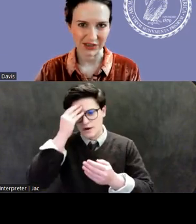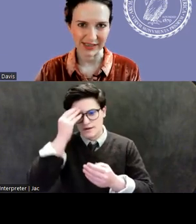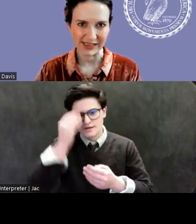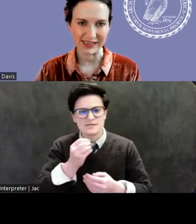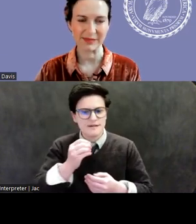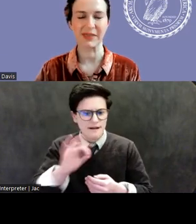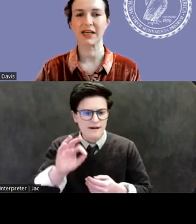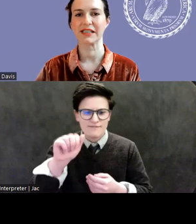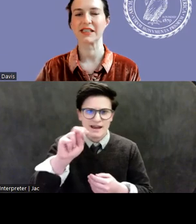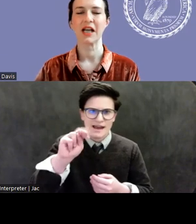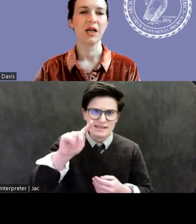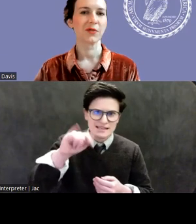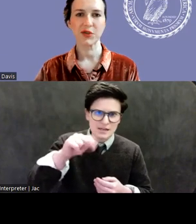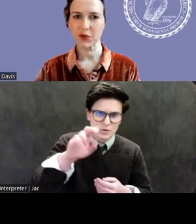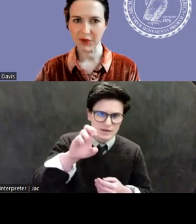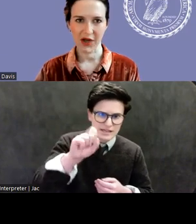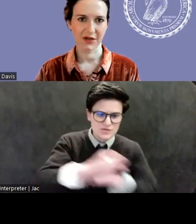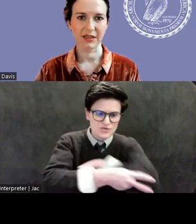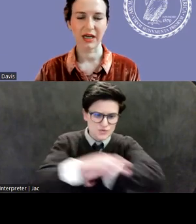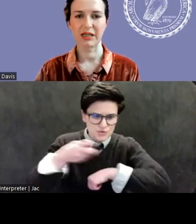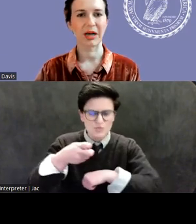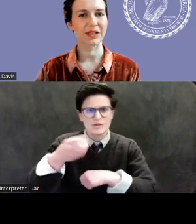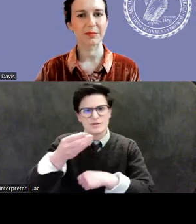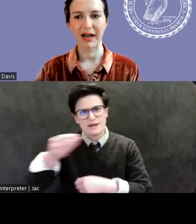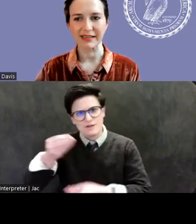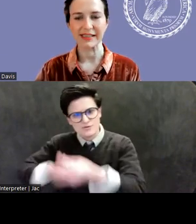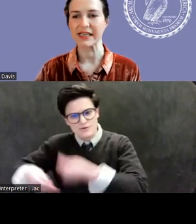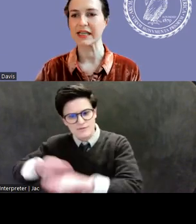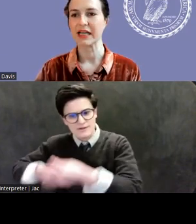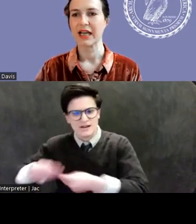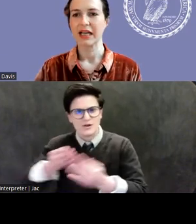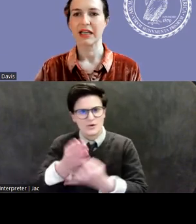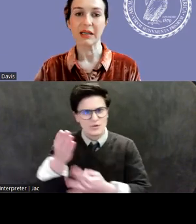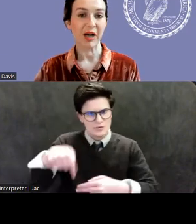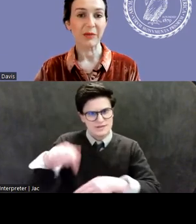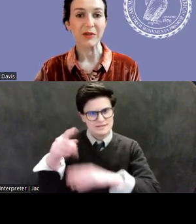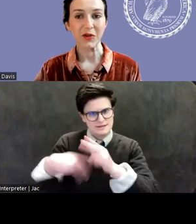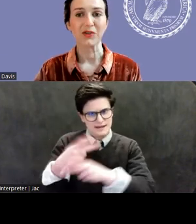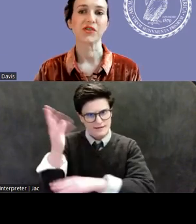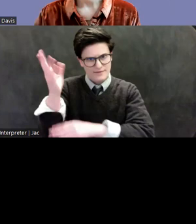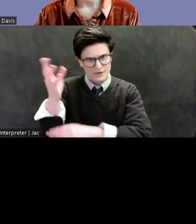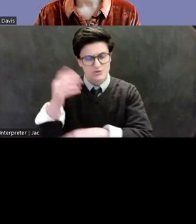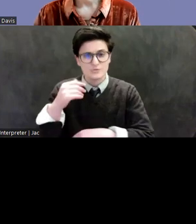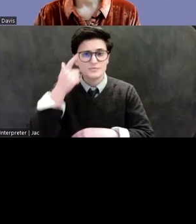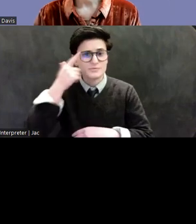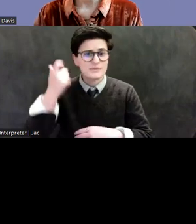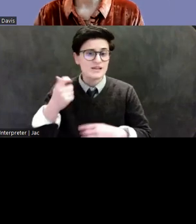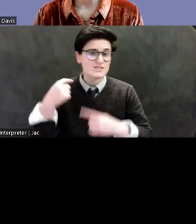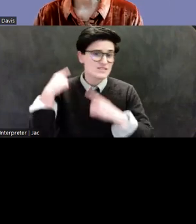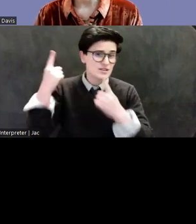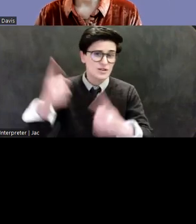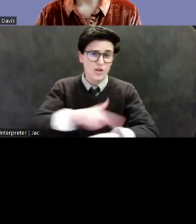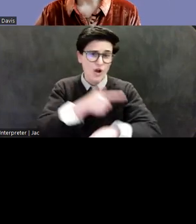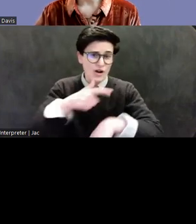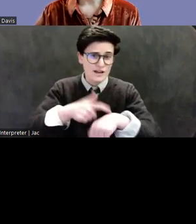such as this. Because for too long, public policy and unpopular culture has long treated